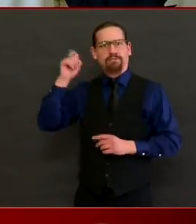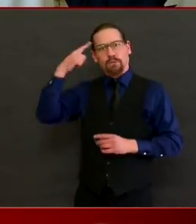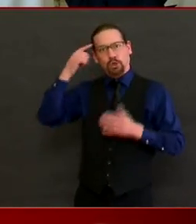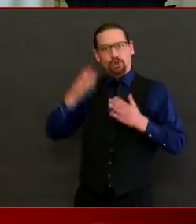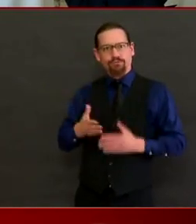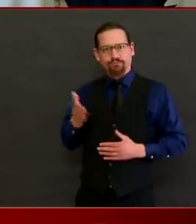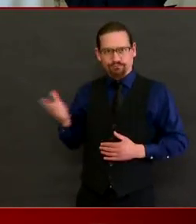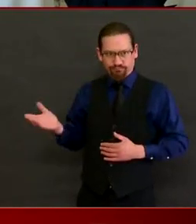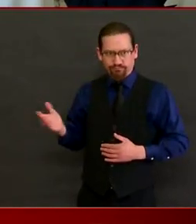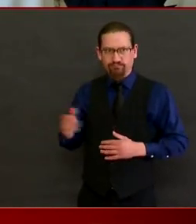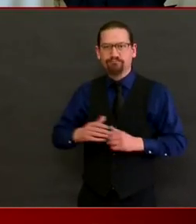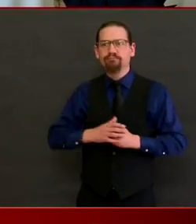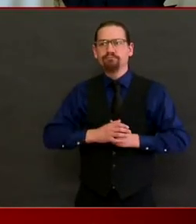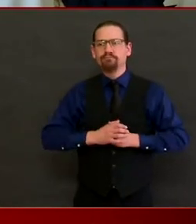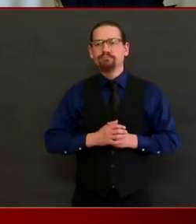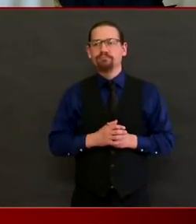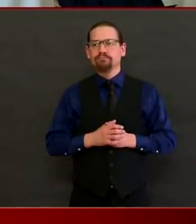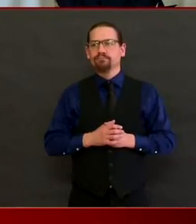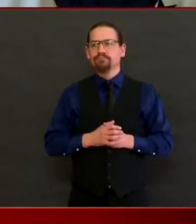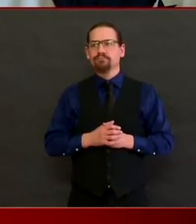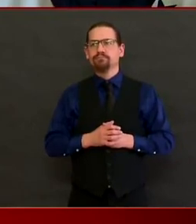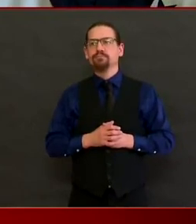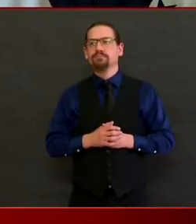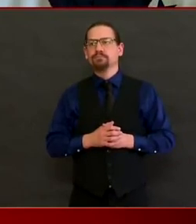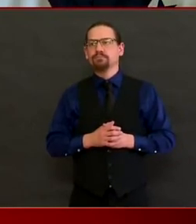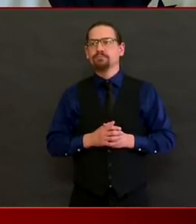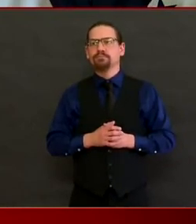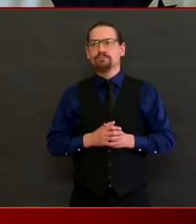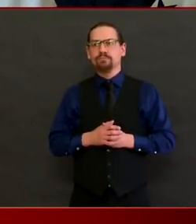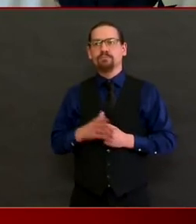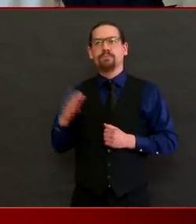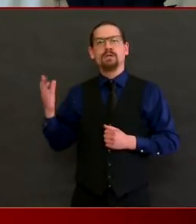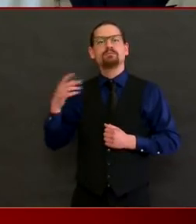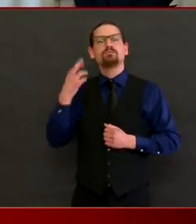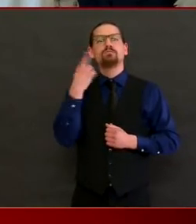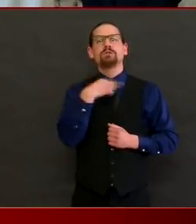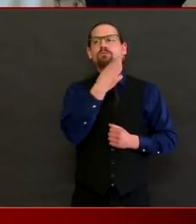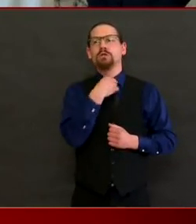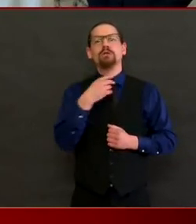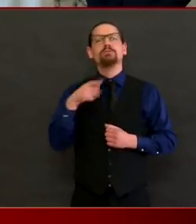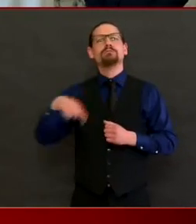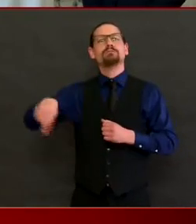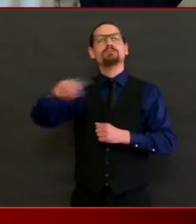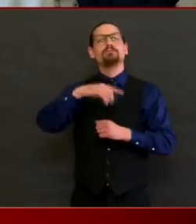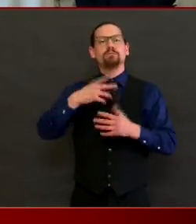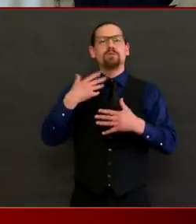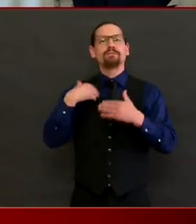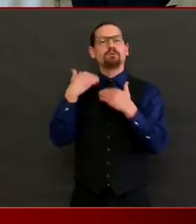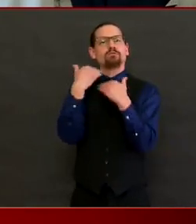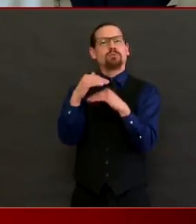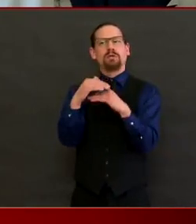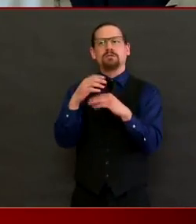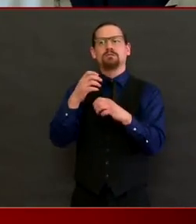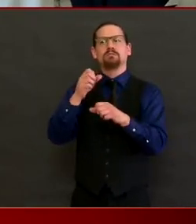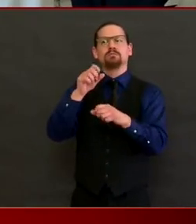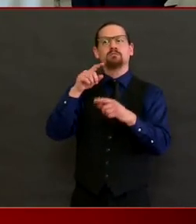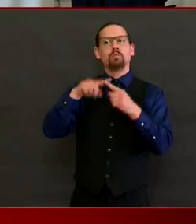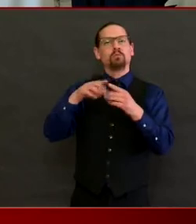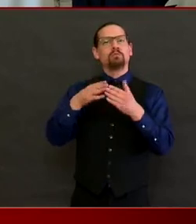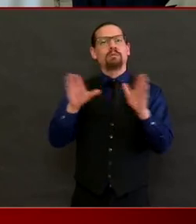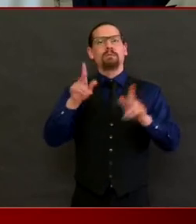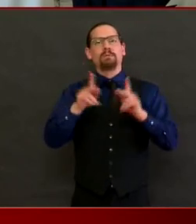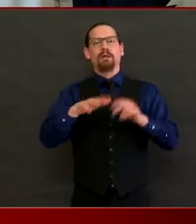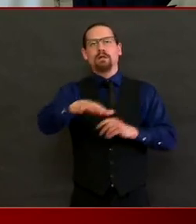What restrictions do you see being implemented at restaurants, workplaces, and other public spaces as the economy opens up?